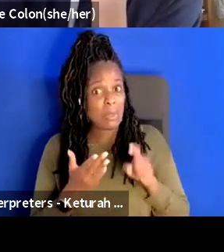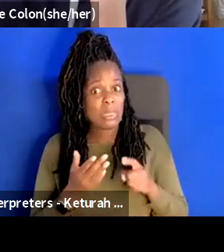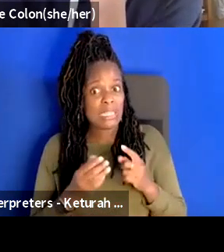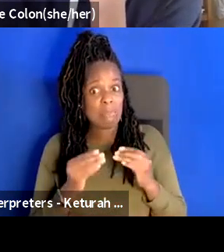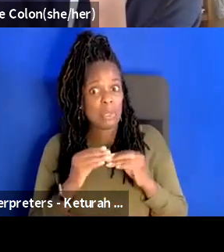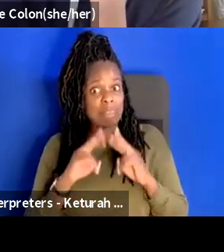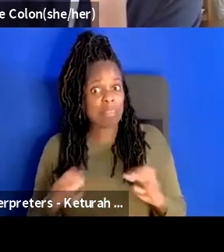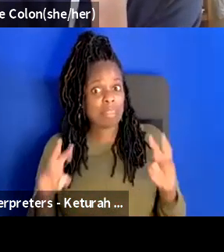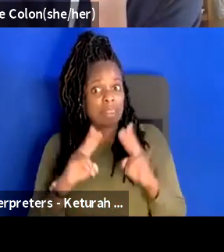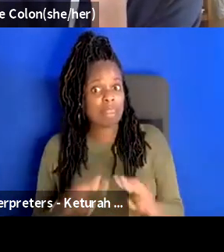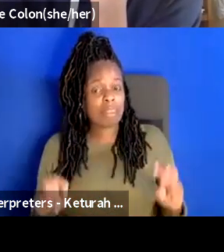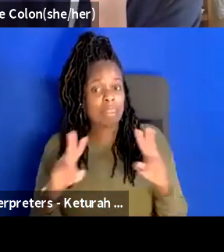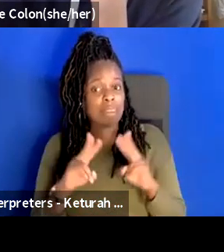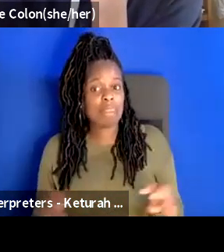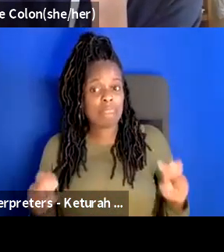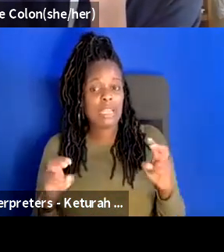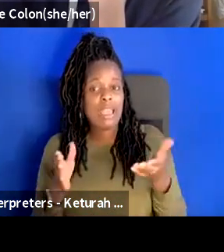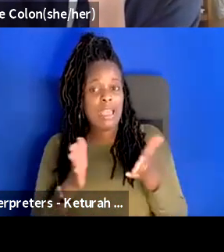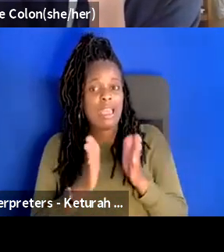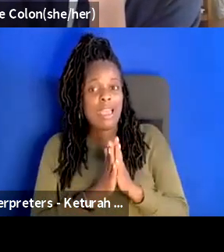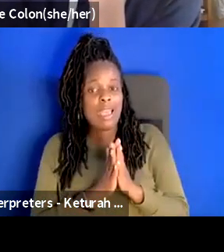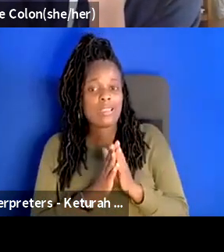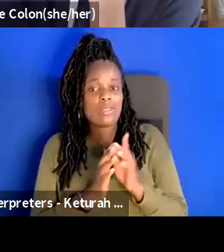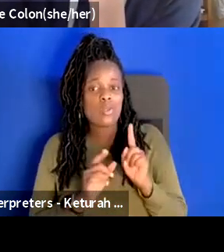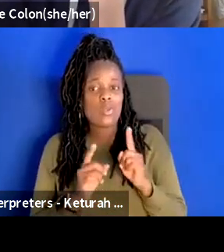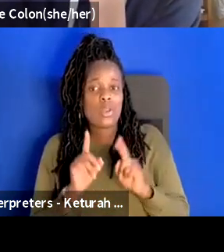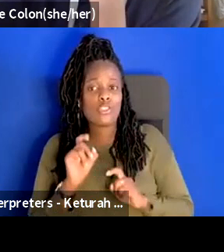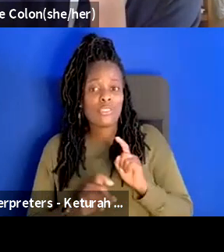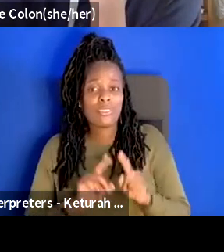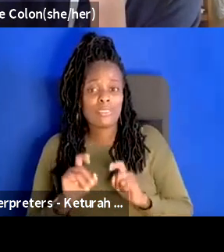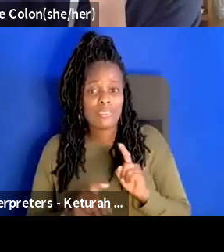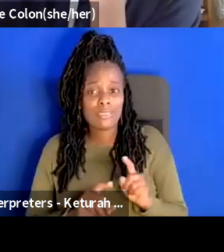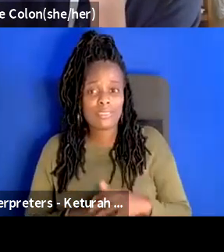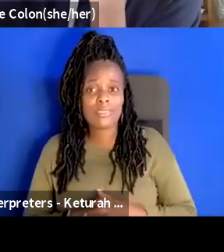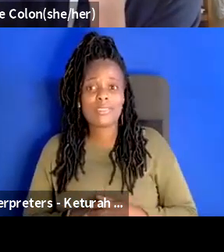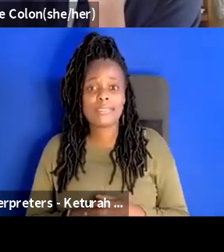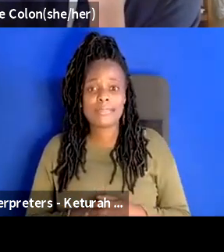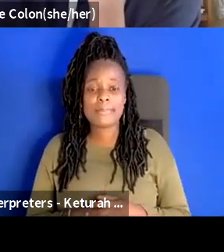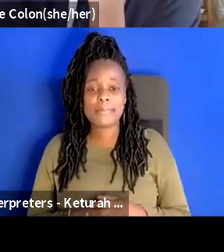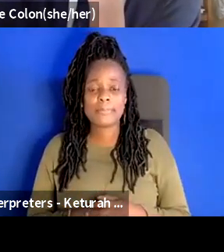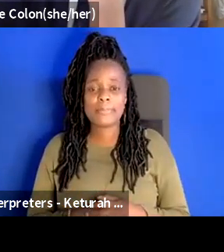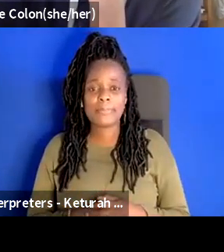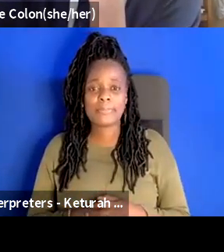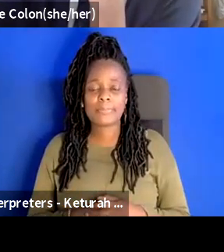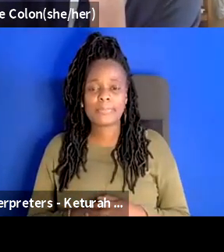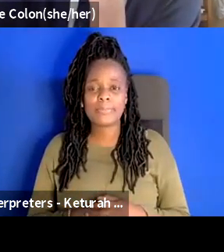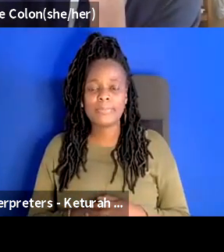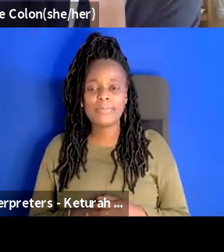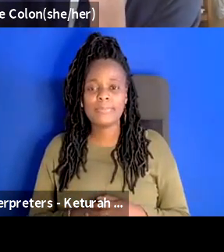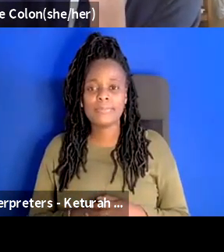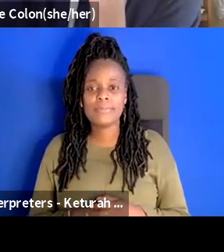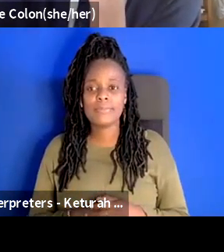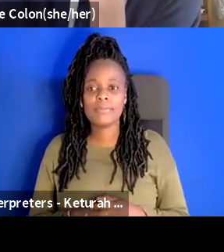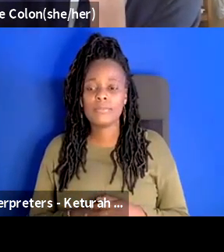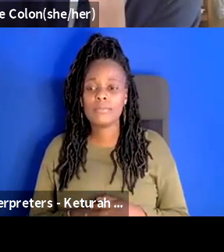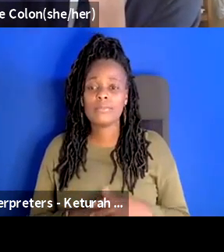and uh i think you know